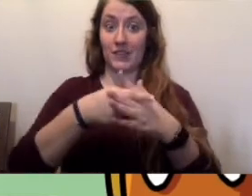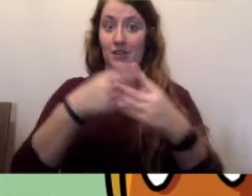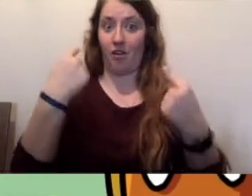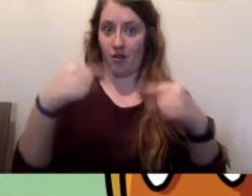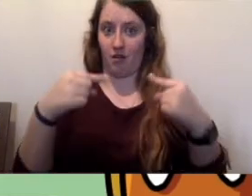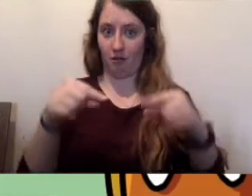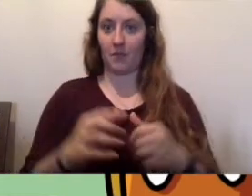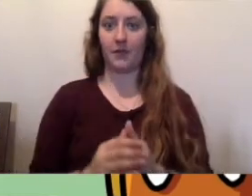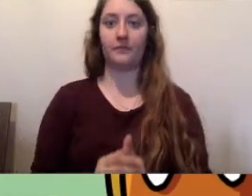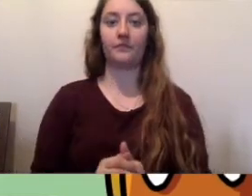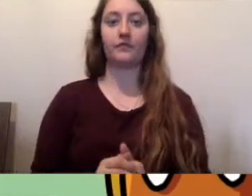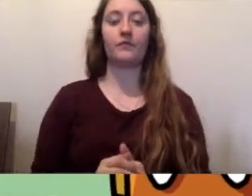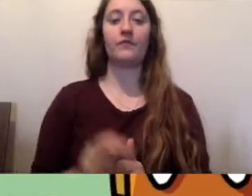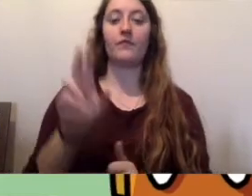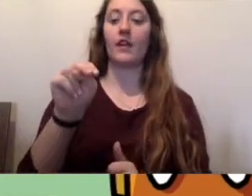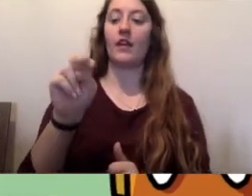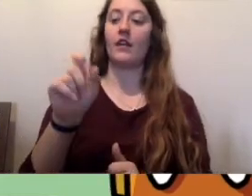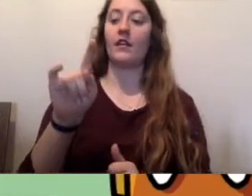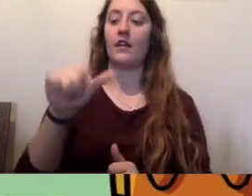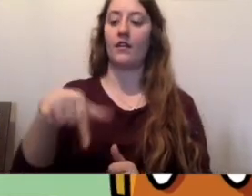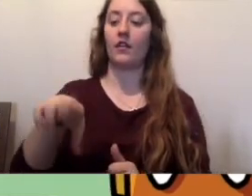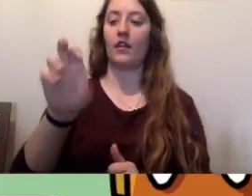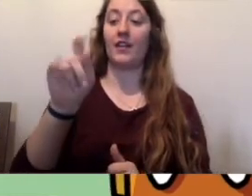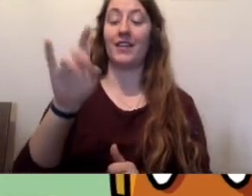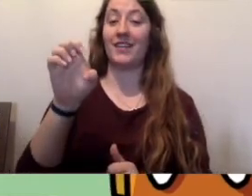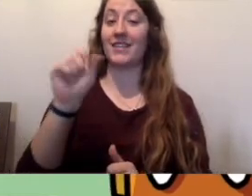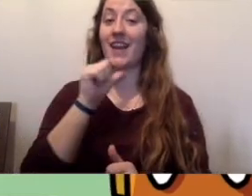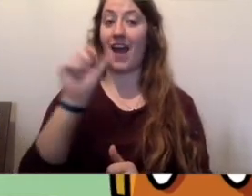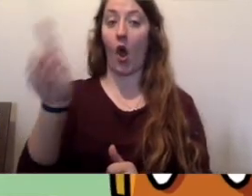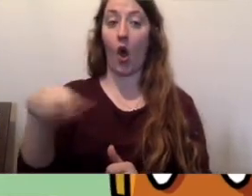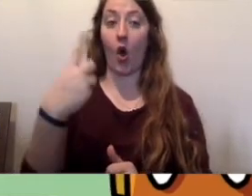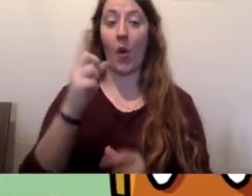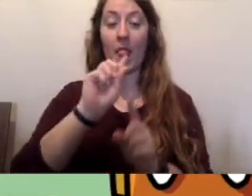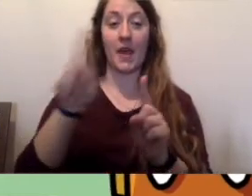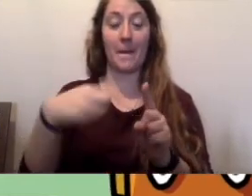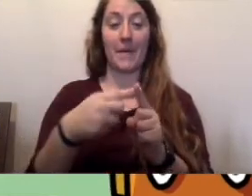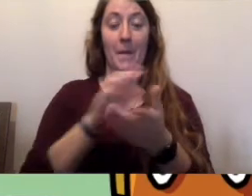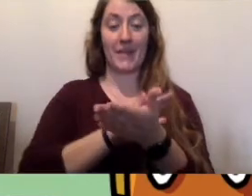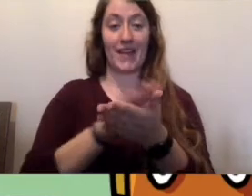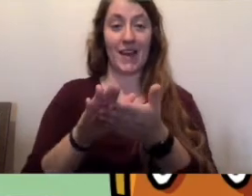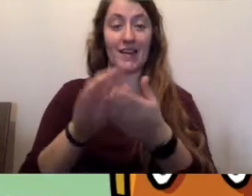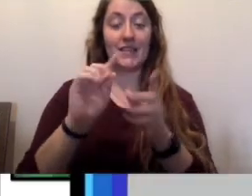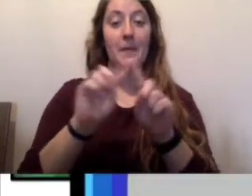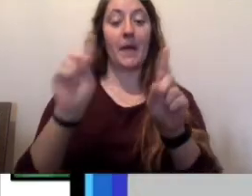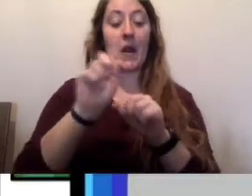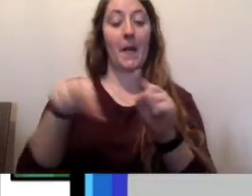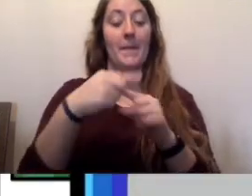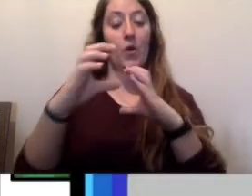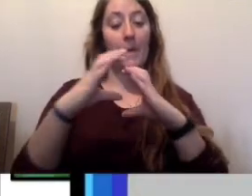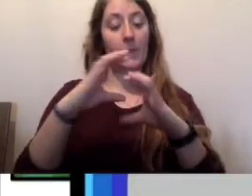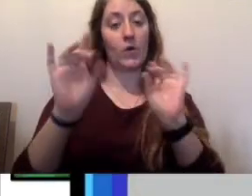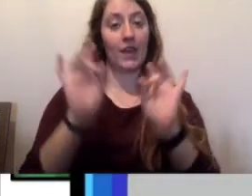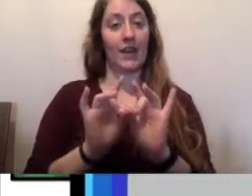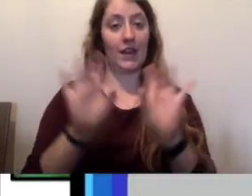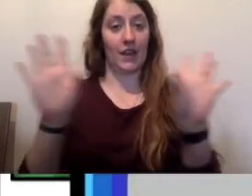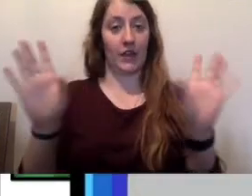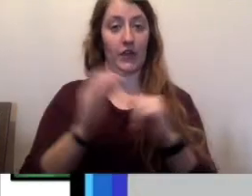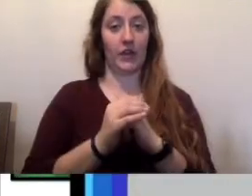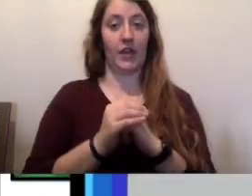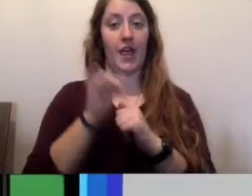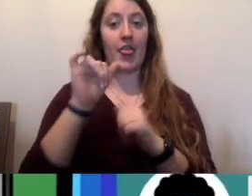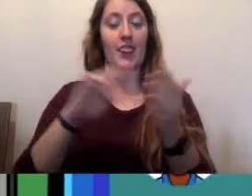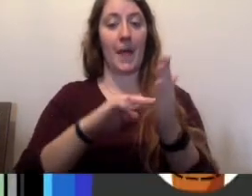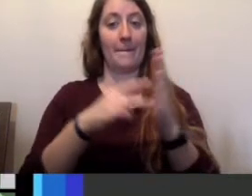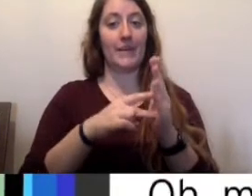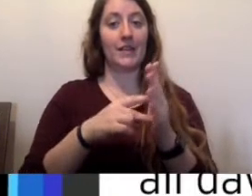Well, netiquette isn't just about being nice. It's also about communicating clearly. That means keeping emails and texts